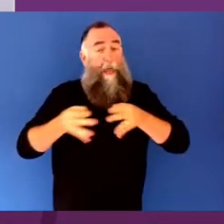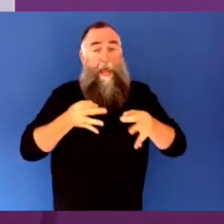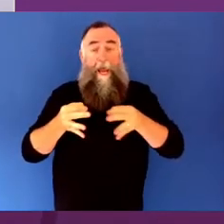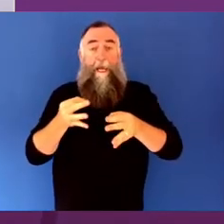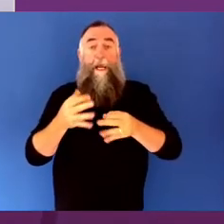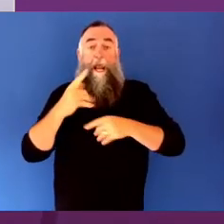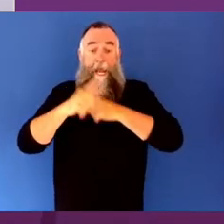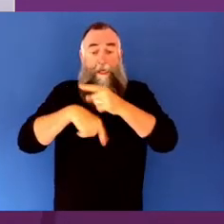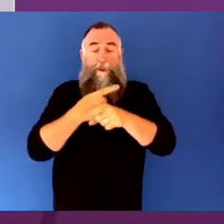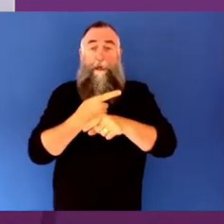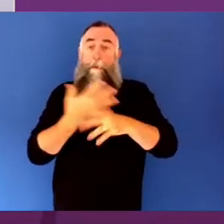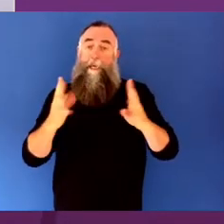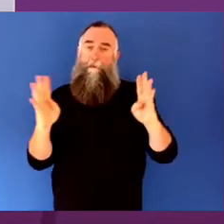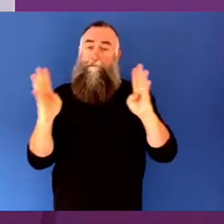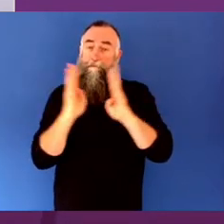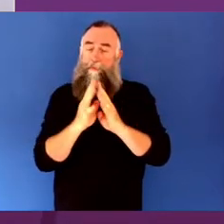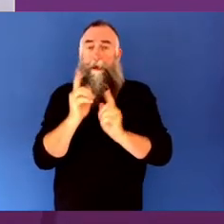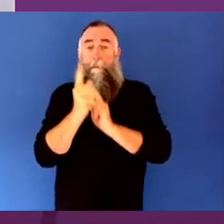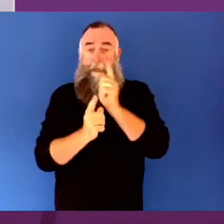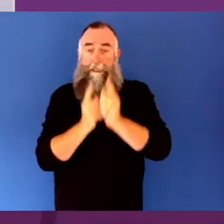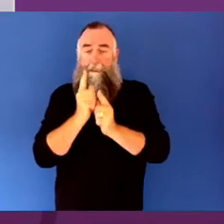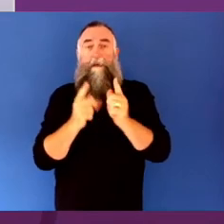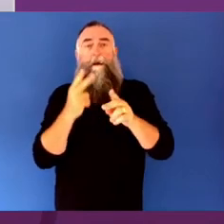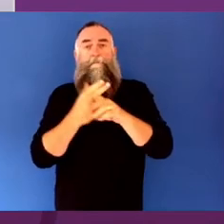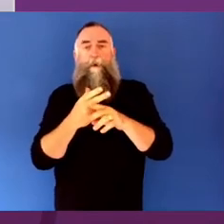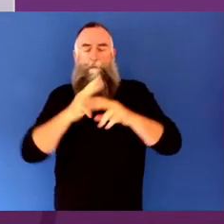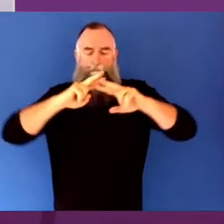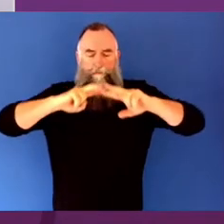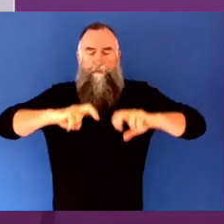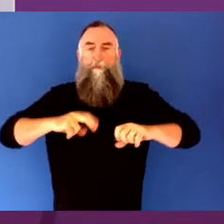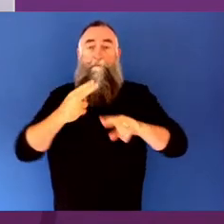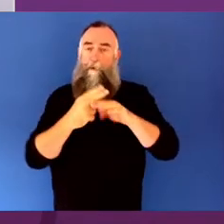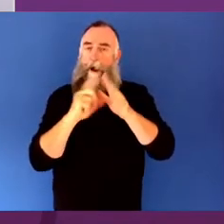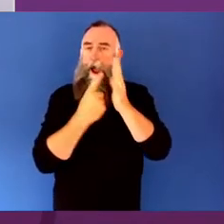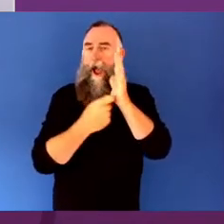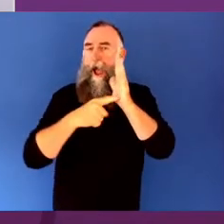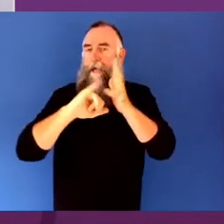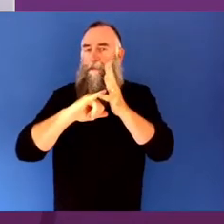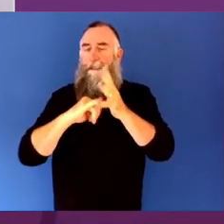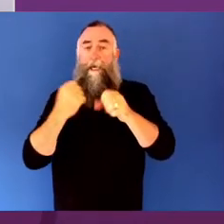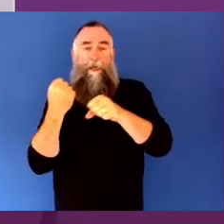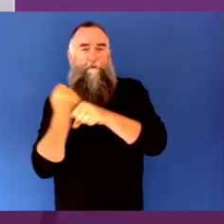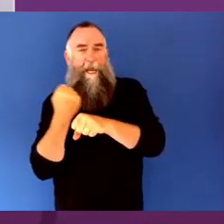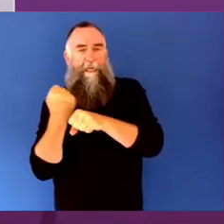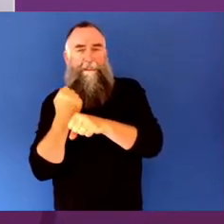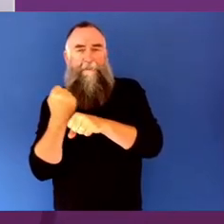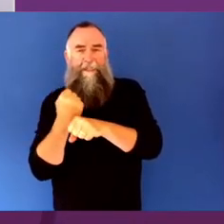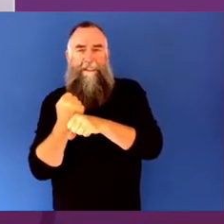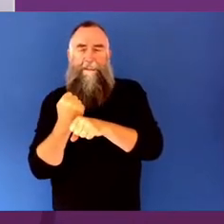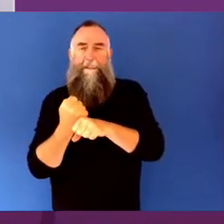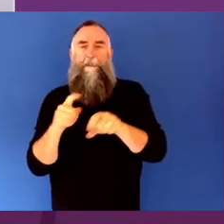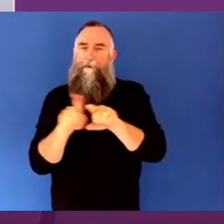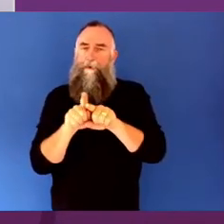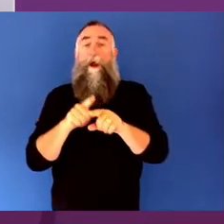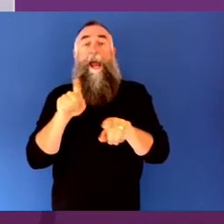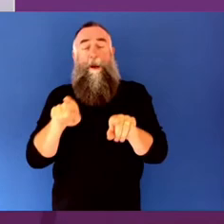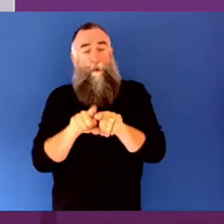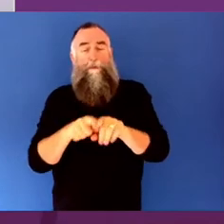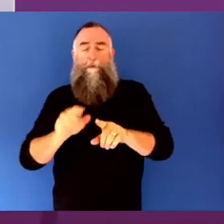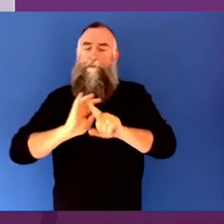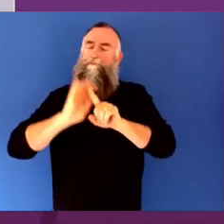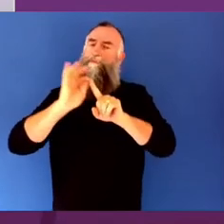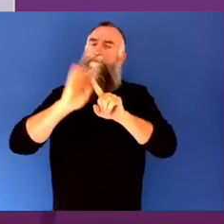to explore how arts and creativity can make a meaningful contribution to policy, to better mental health and wellbeing.